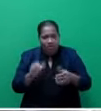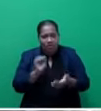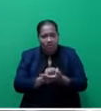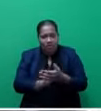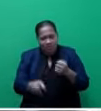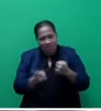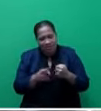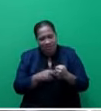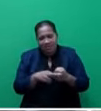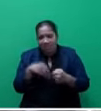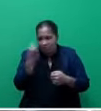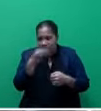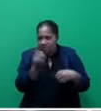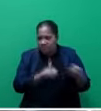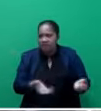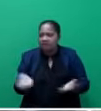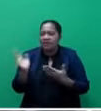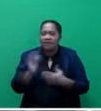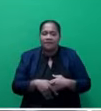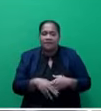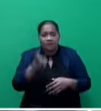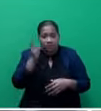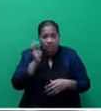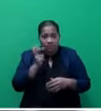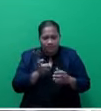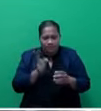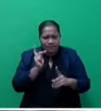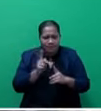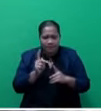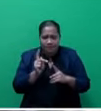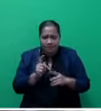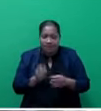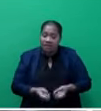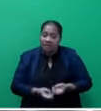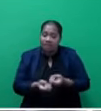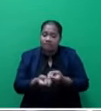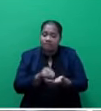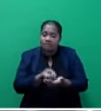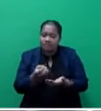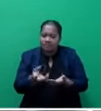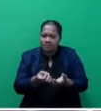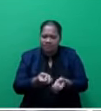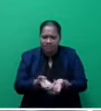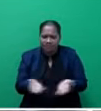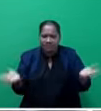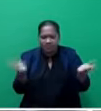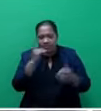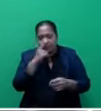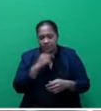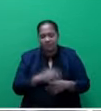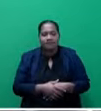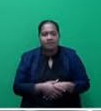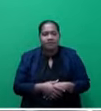only for those in dire needs, but also for trading purposes, reach the people, and are available to the people, to ease the needs of